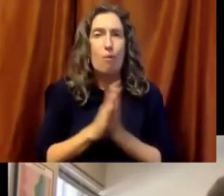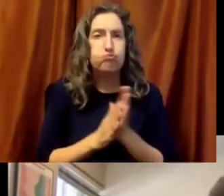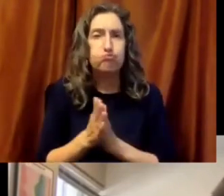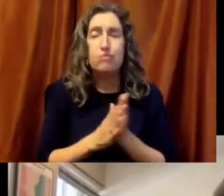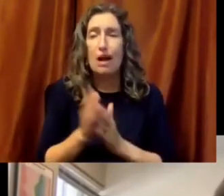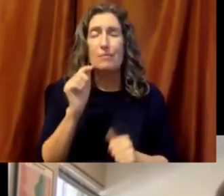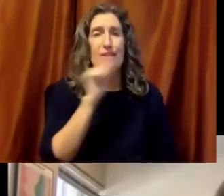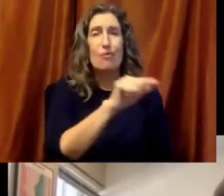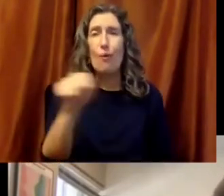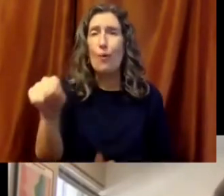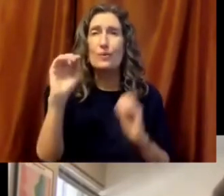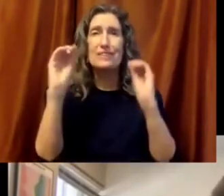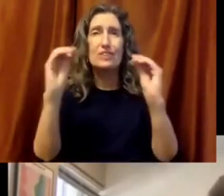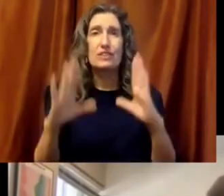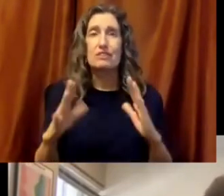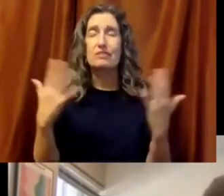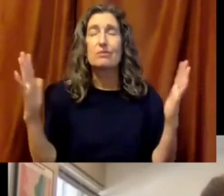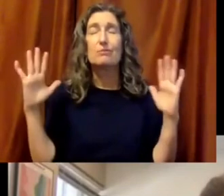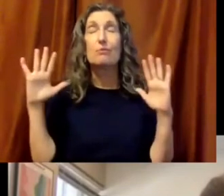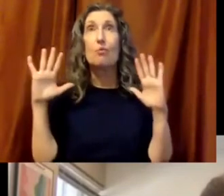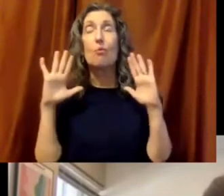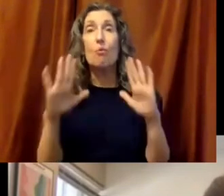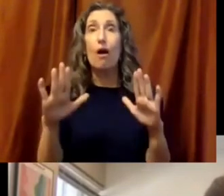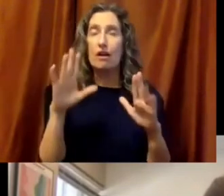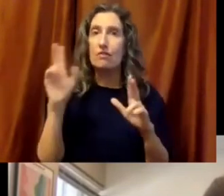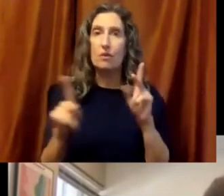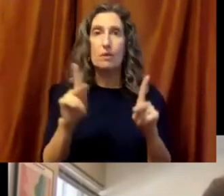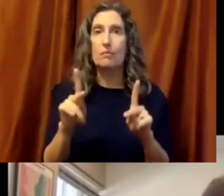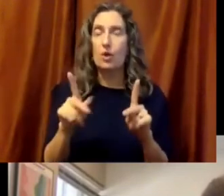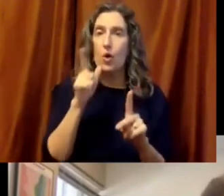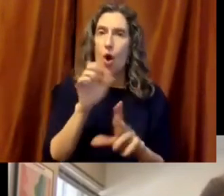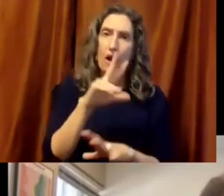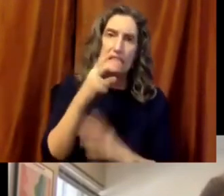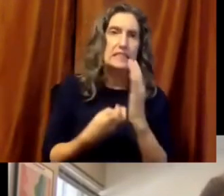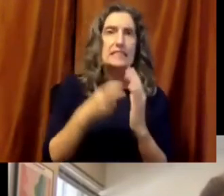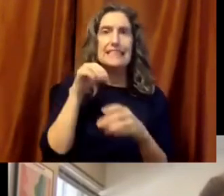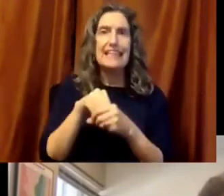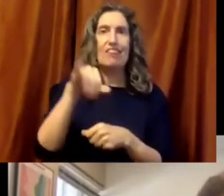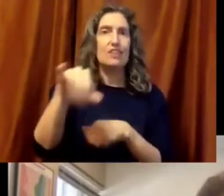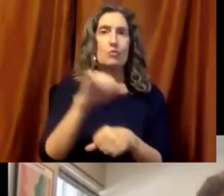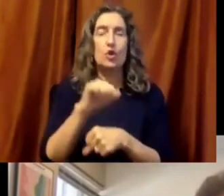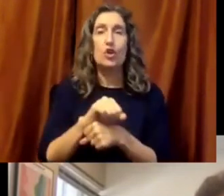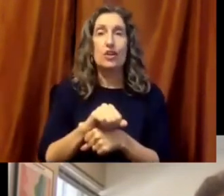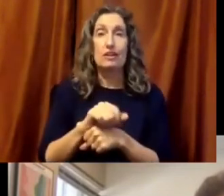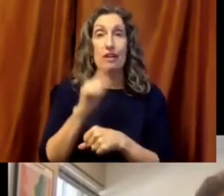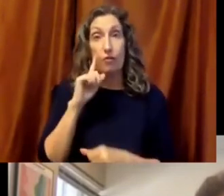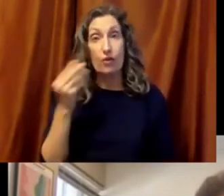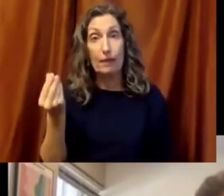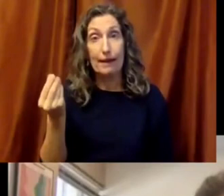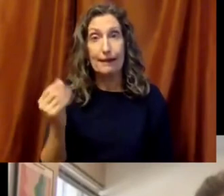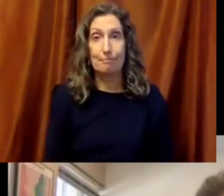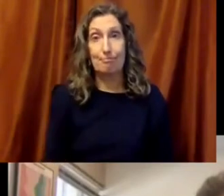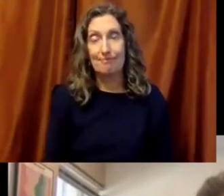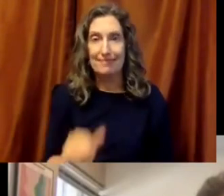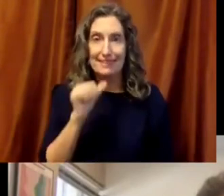you know, just extraordinary people who see this, who are in this work,